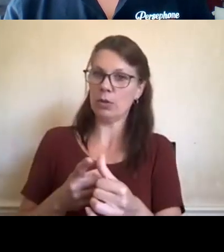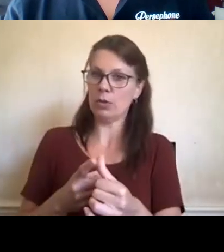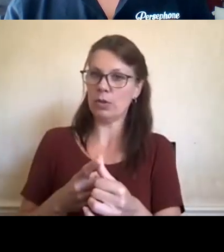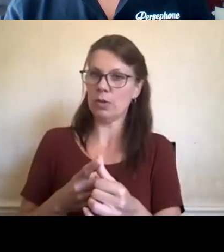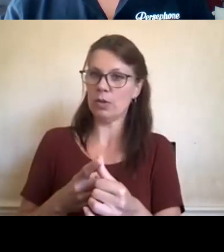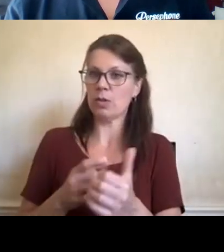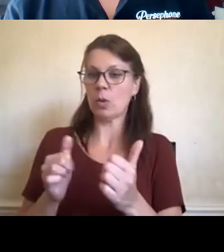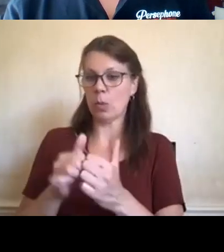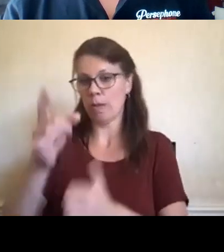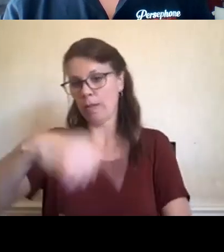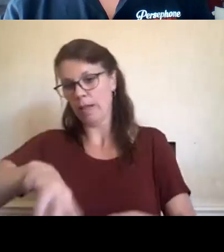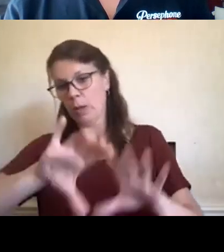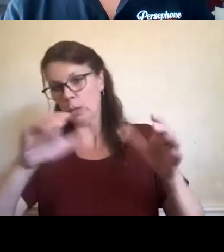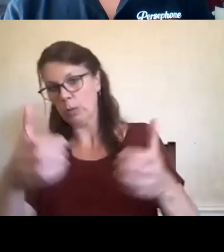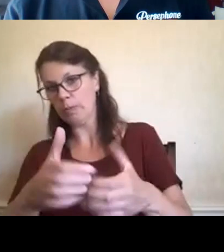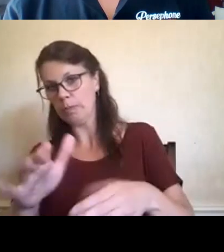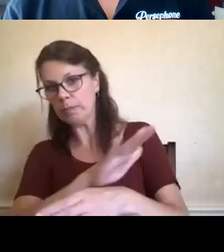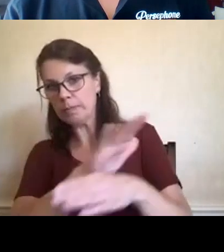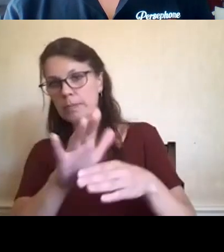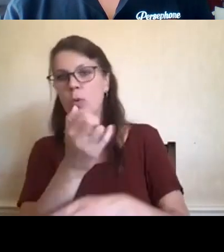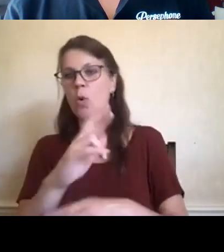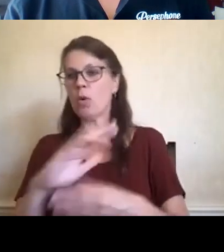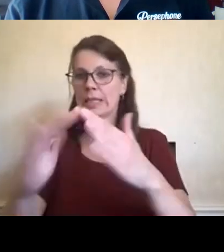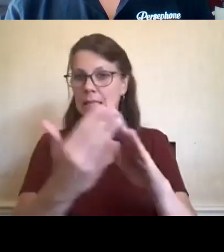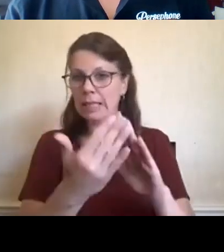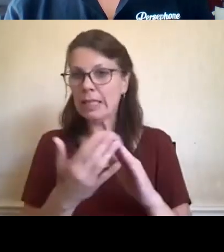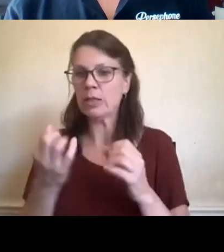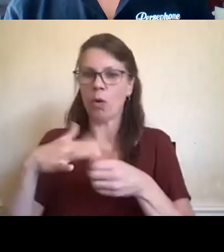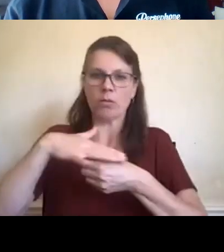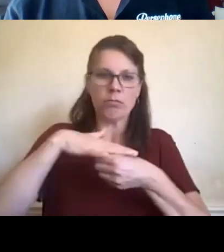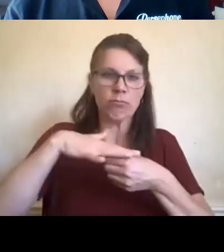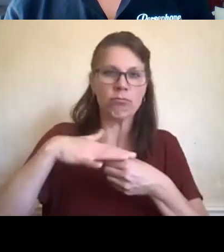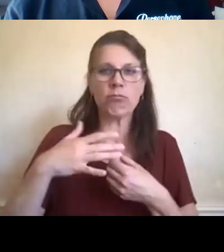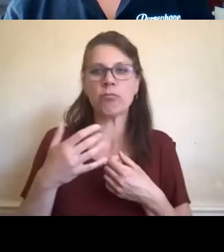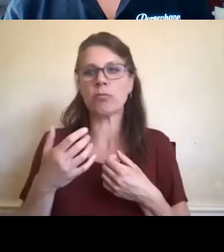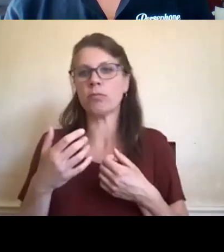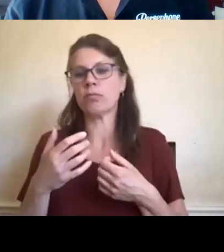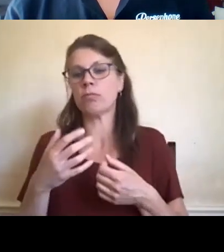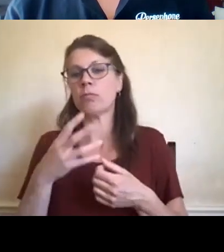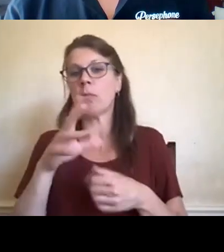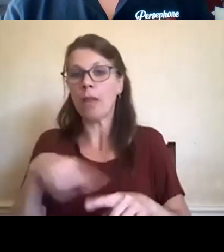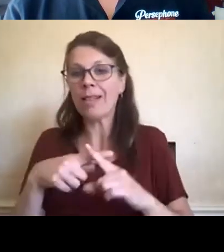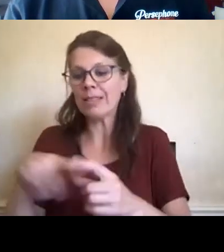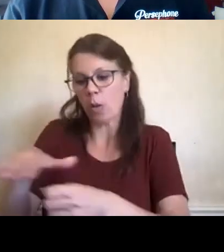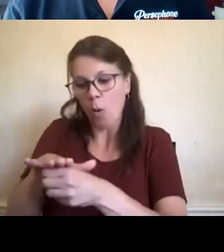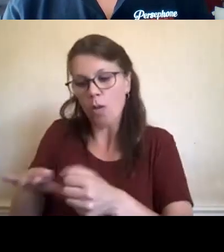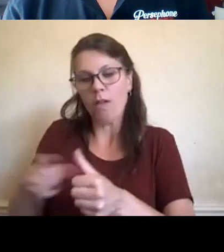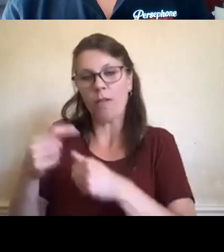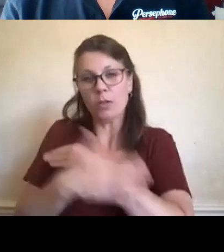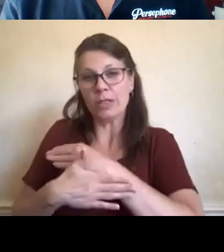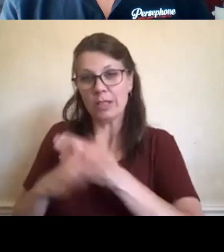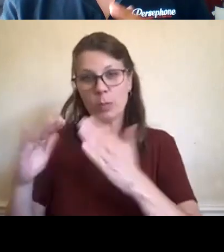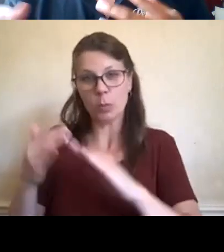the industry, with the municipalities, and with the local First Nations communities. Um,